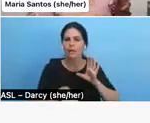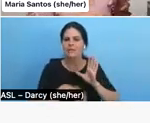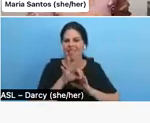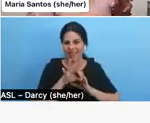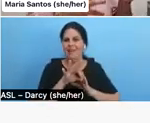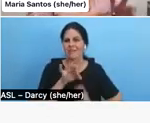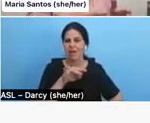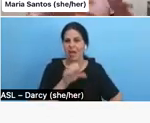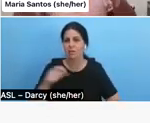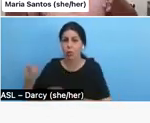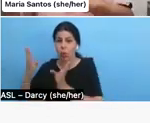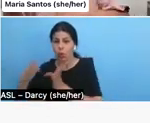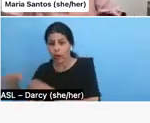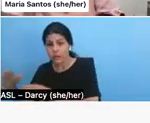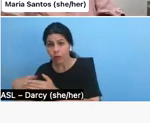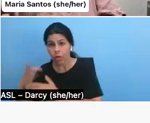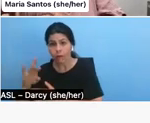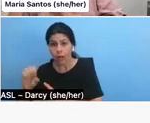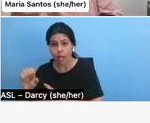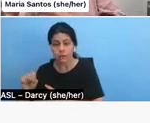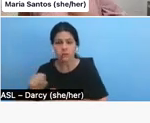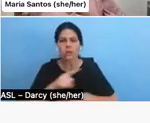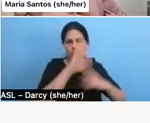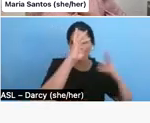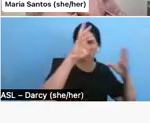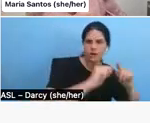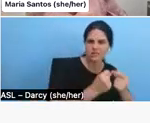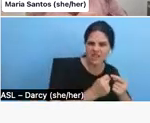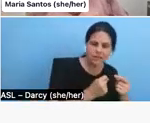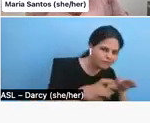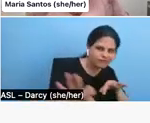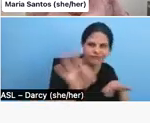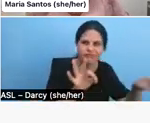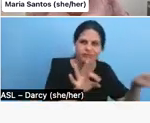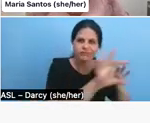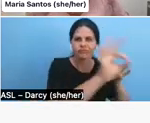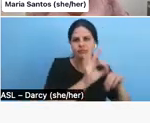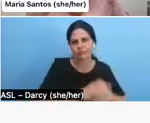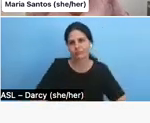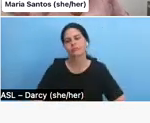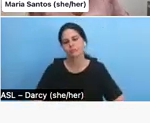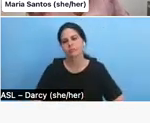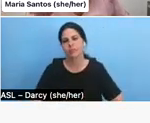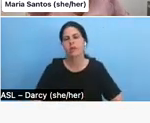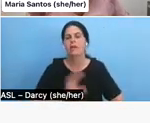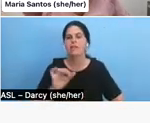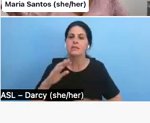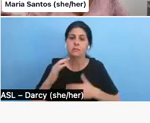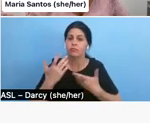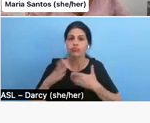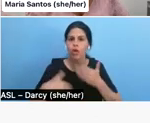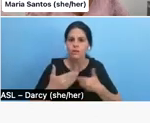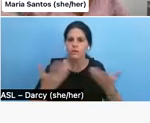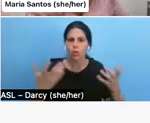the files are becoming organized. This creative team can also be pulling selects. So this is a process of choosing the strong